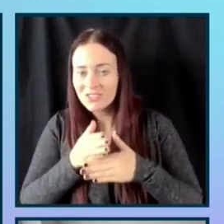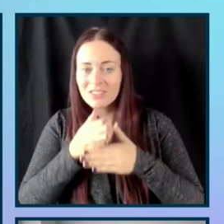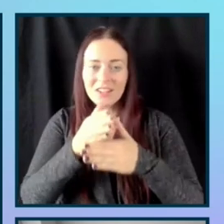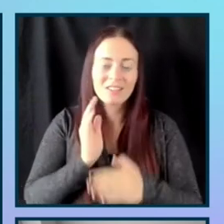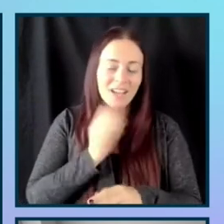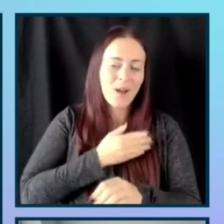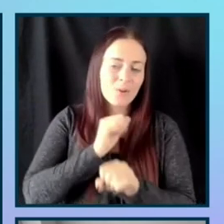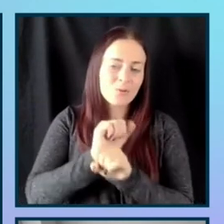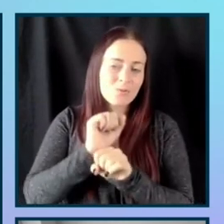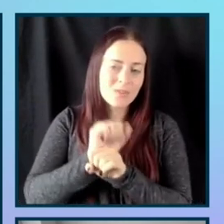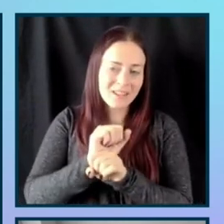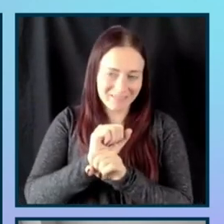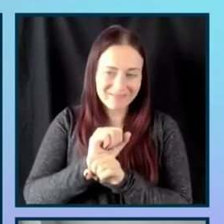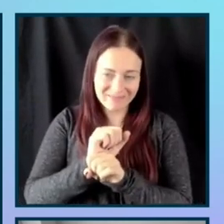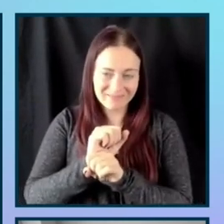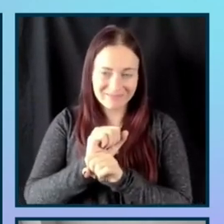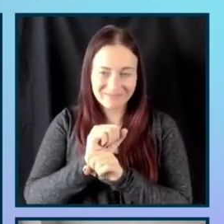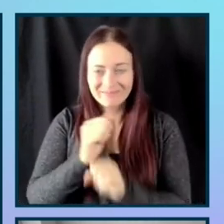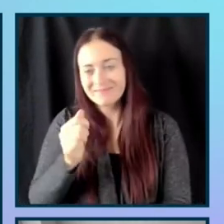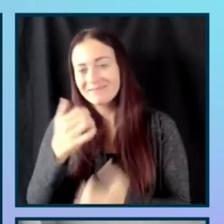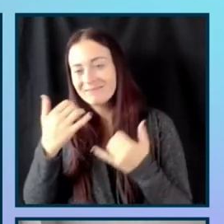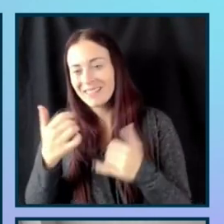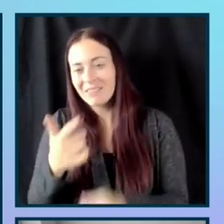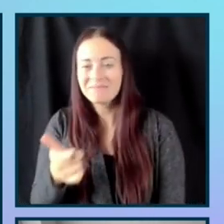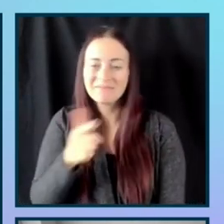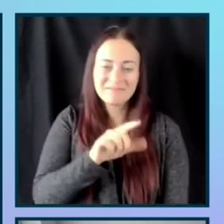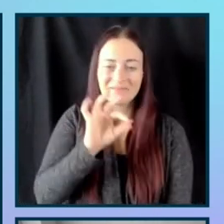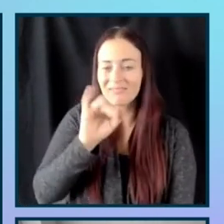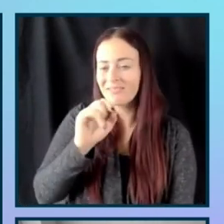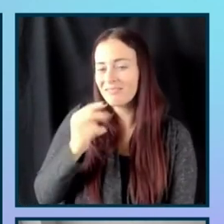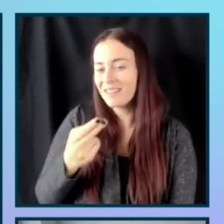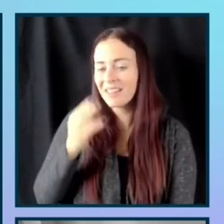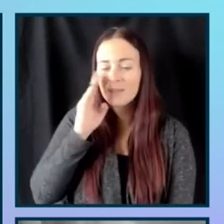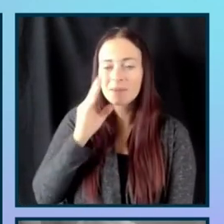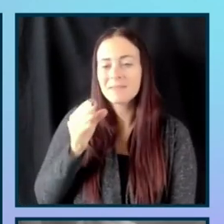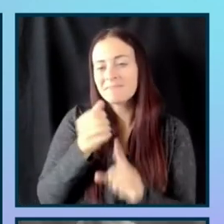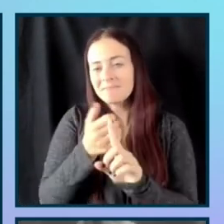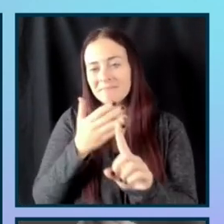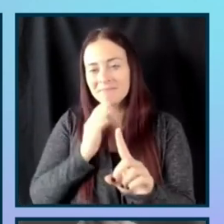And I will now hand it over to Faith, who will tell you more about our presentation.